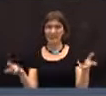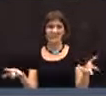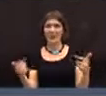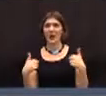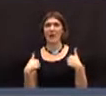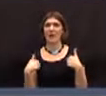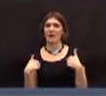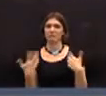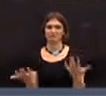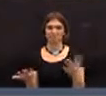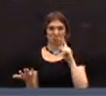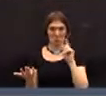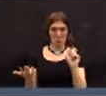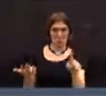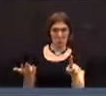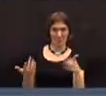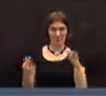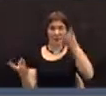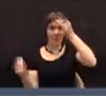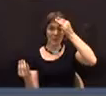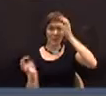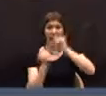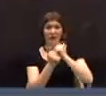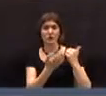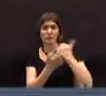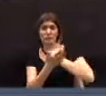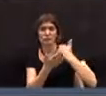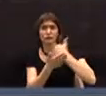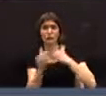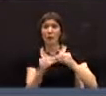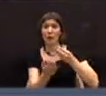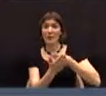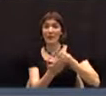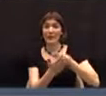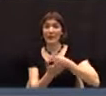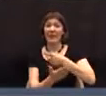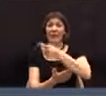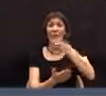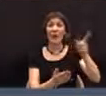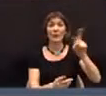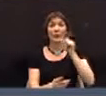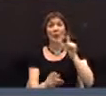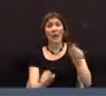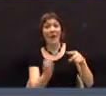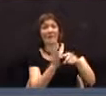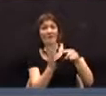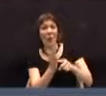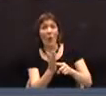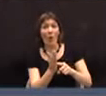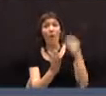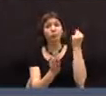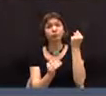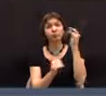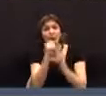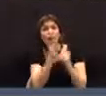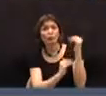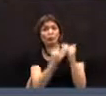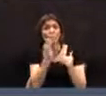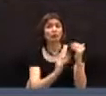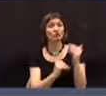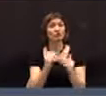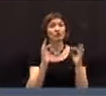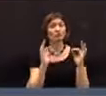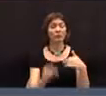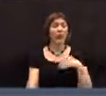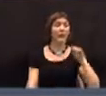I wonder, has it come up to try to tap into those who are doing better to try to, you know, with the property,